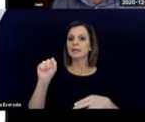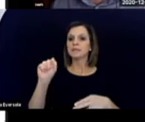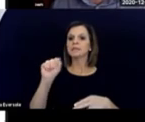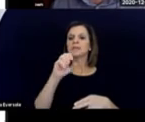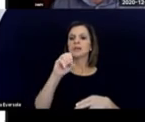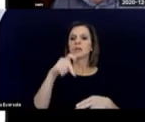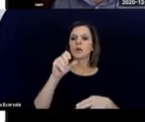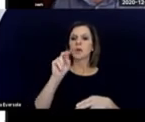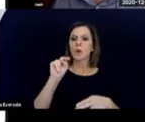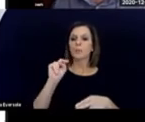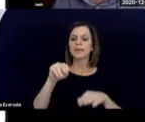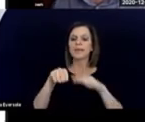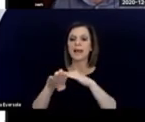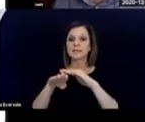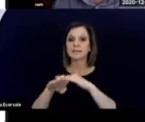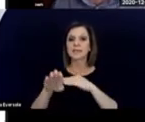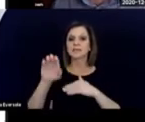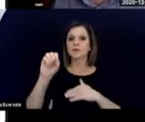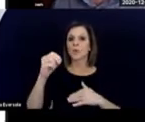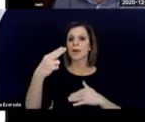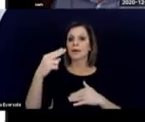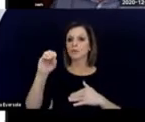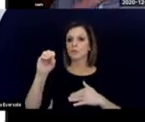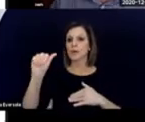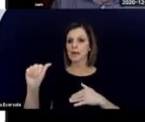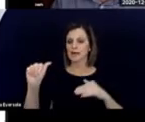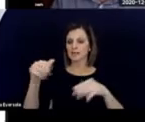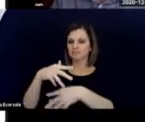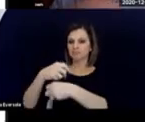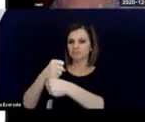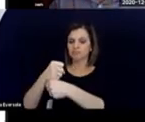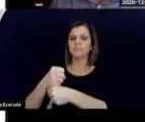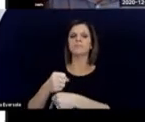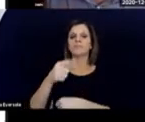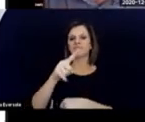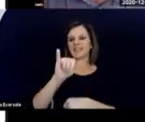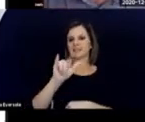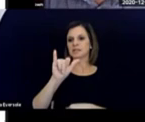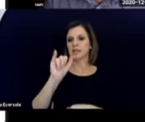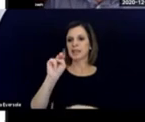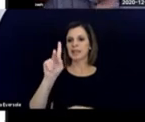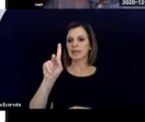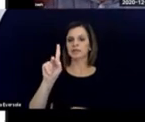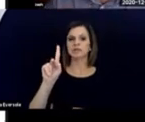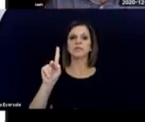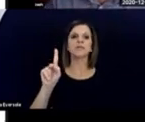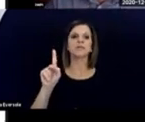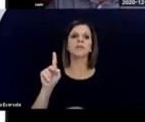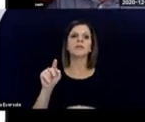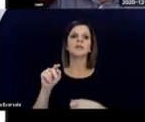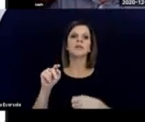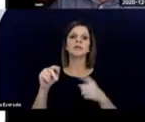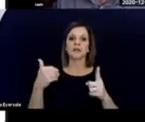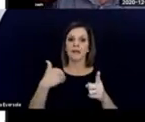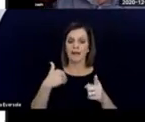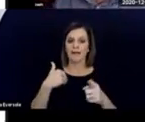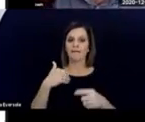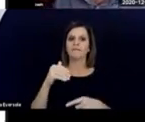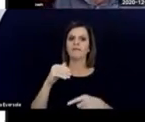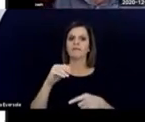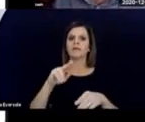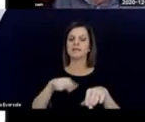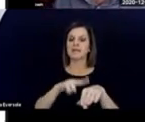it. It's on the NCDB website. You do have to register with it and get a username and a password,